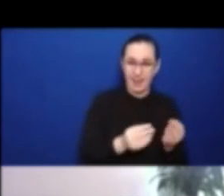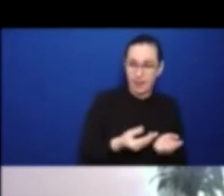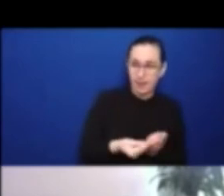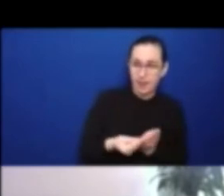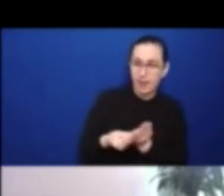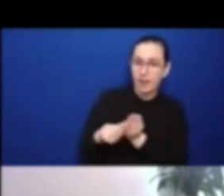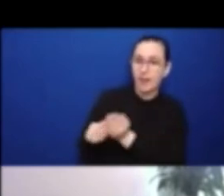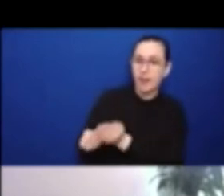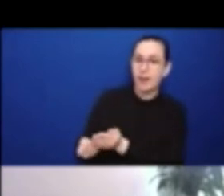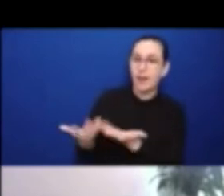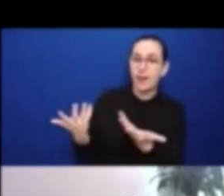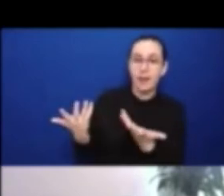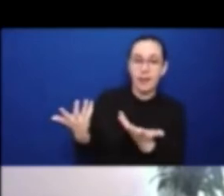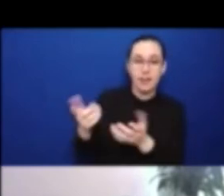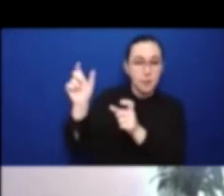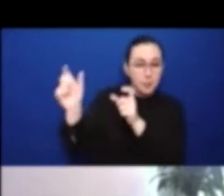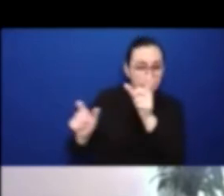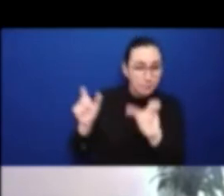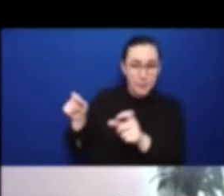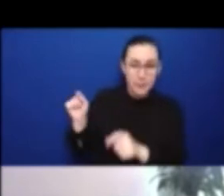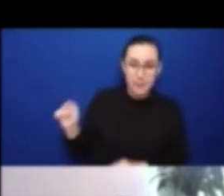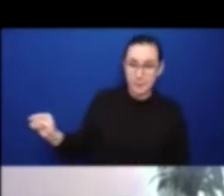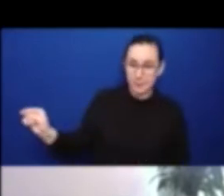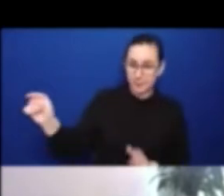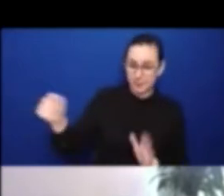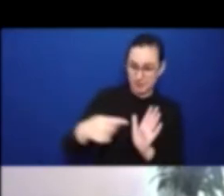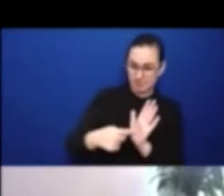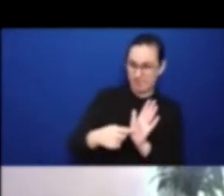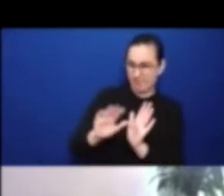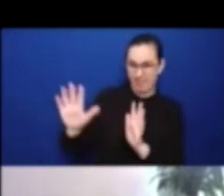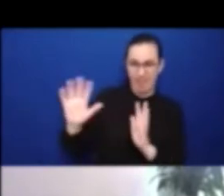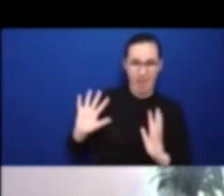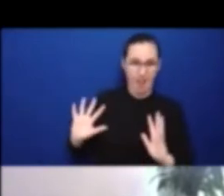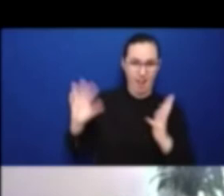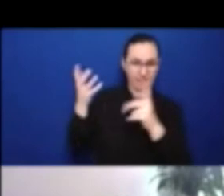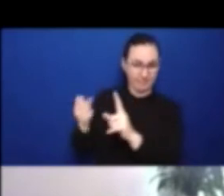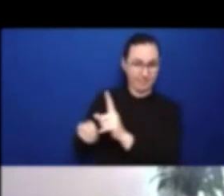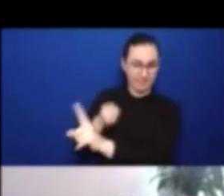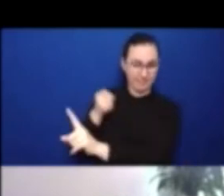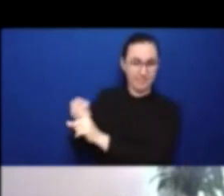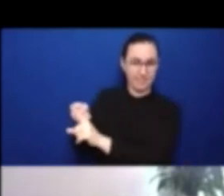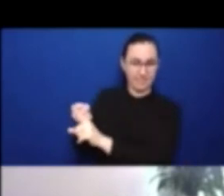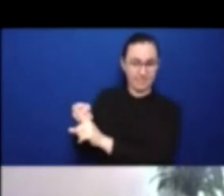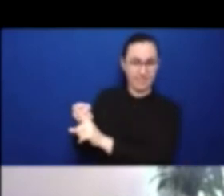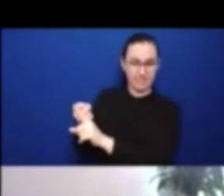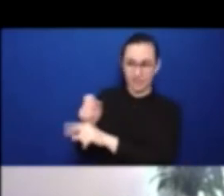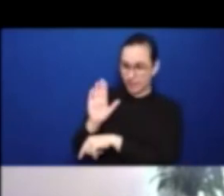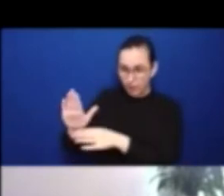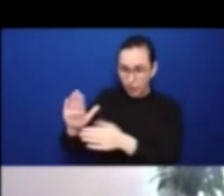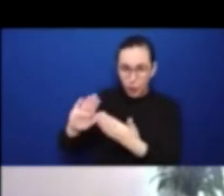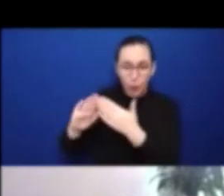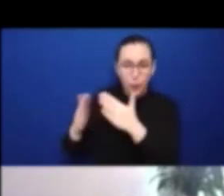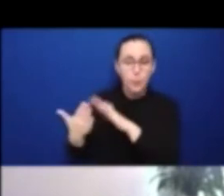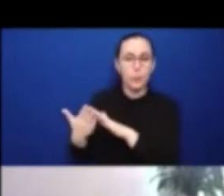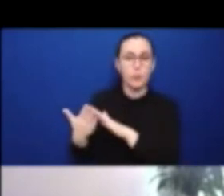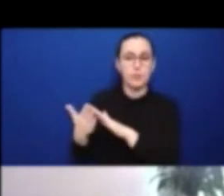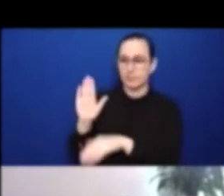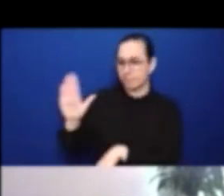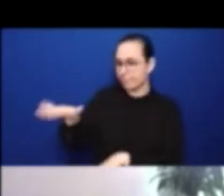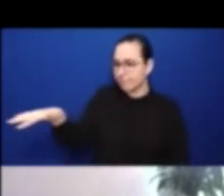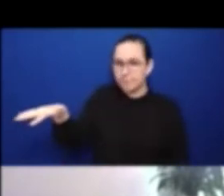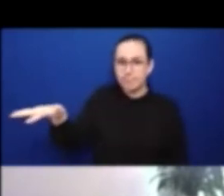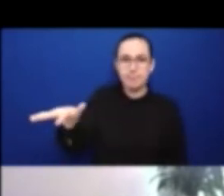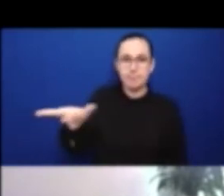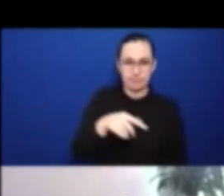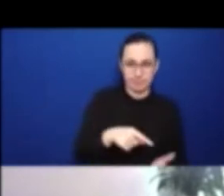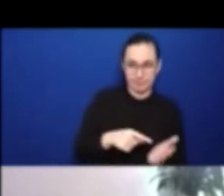affected by the convention on the ground in their communities, and to make human rights a